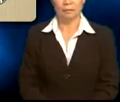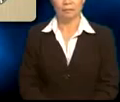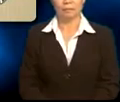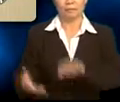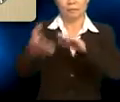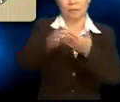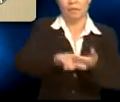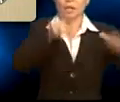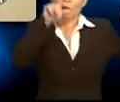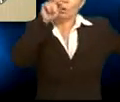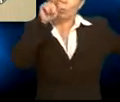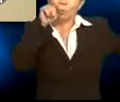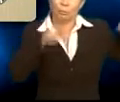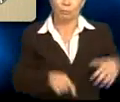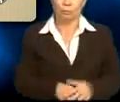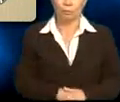The dead crow.